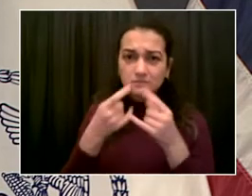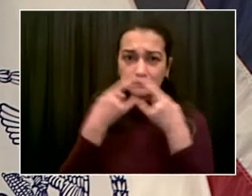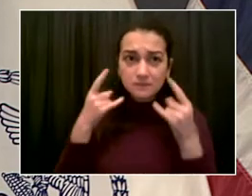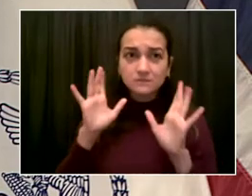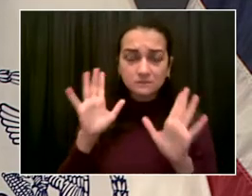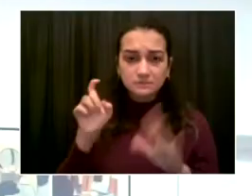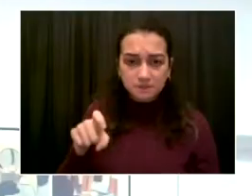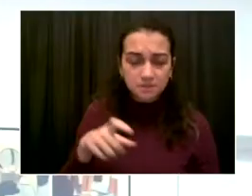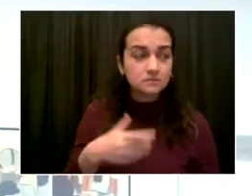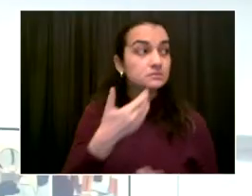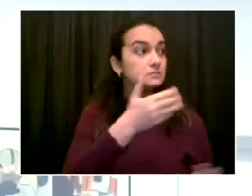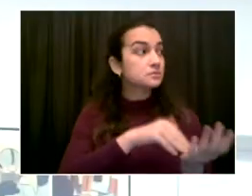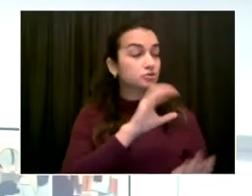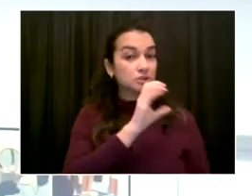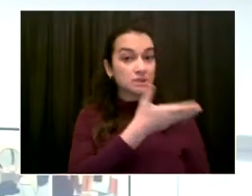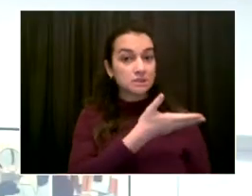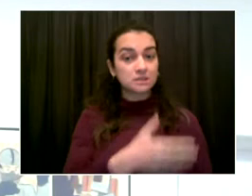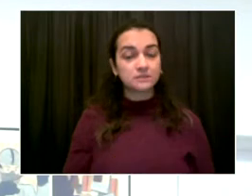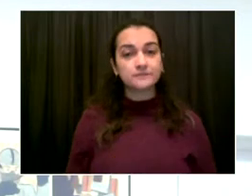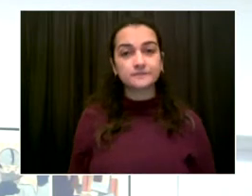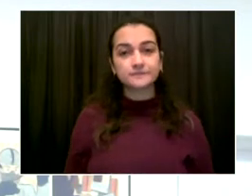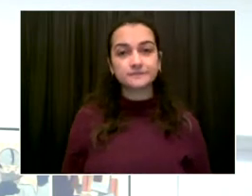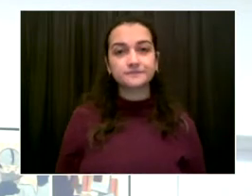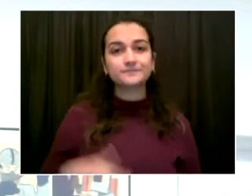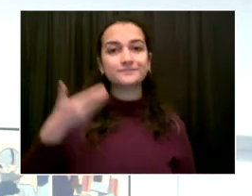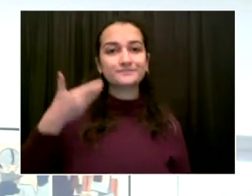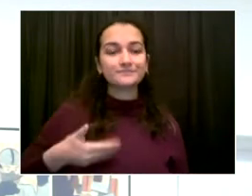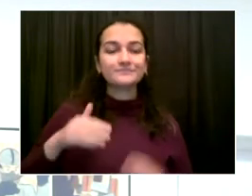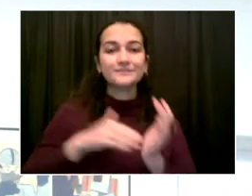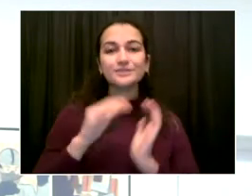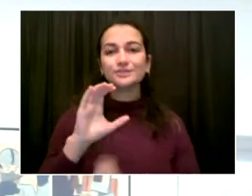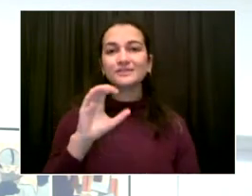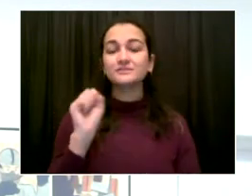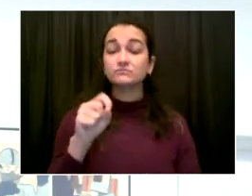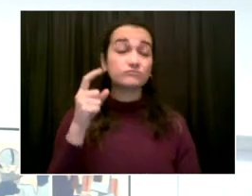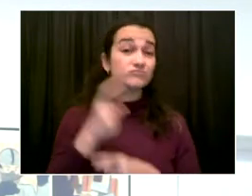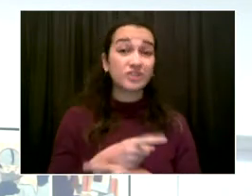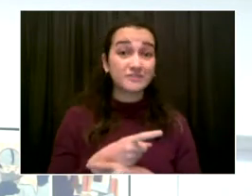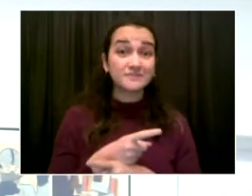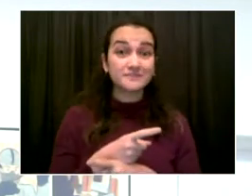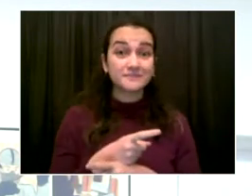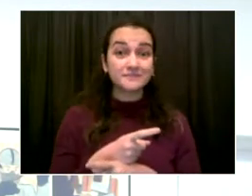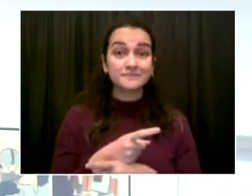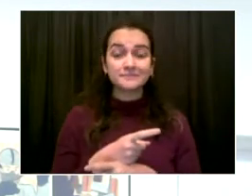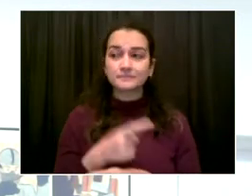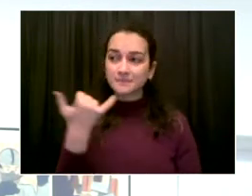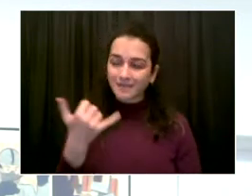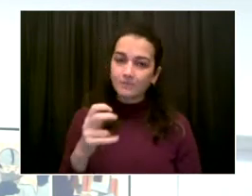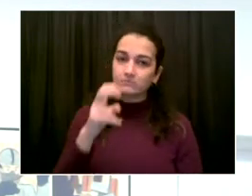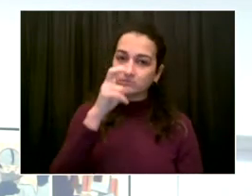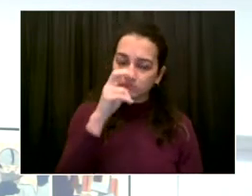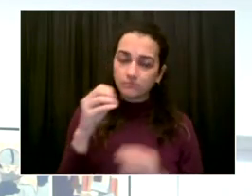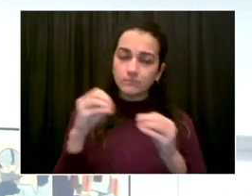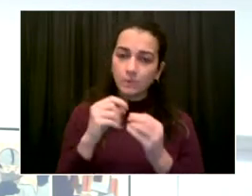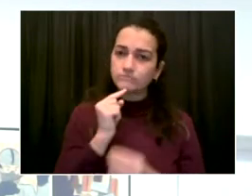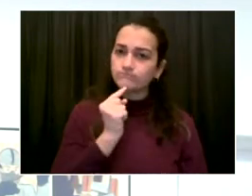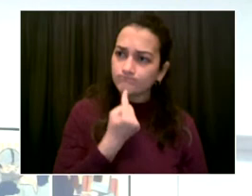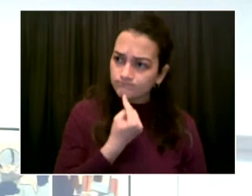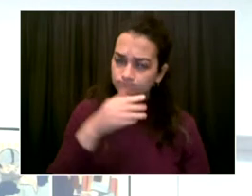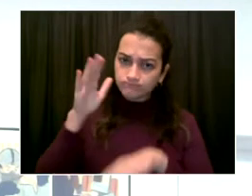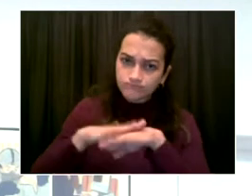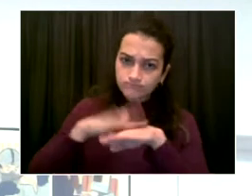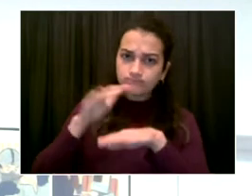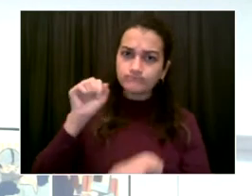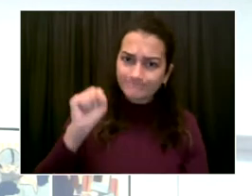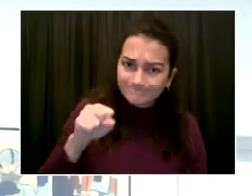This strengthens our recommendation, and it helps to clear up some of the confusion that we know has existed around